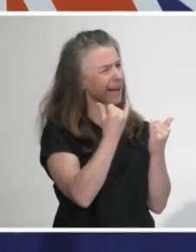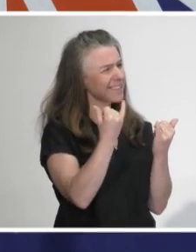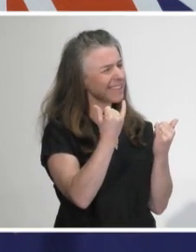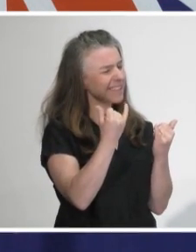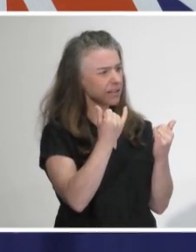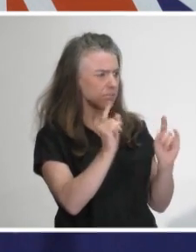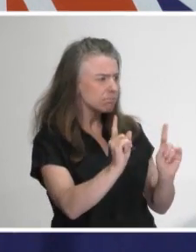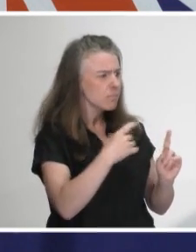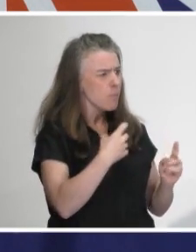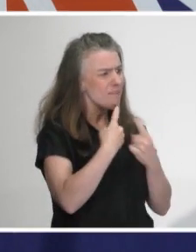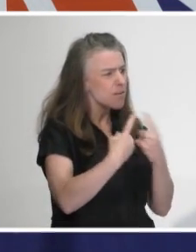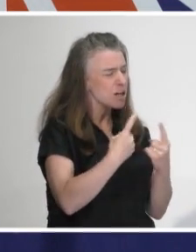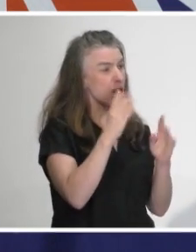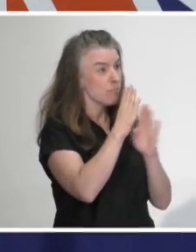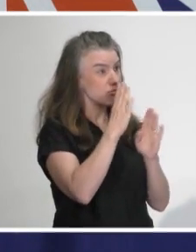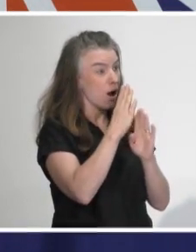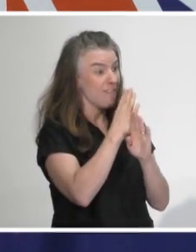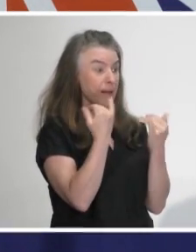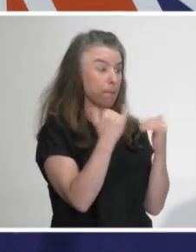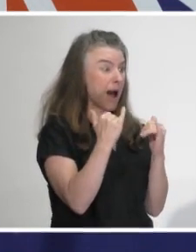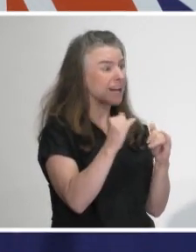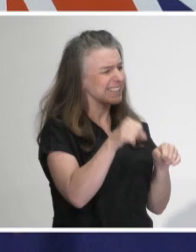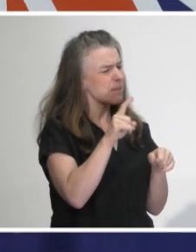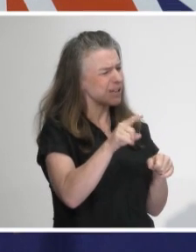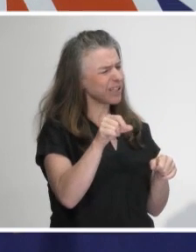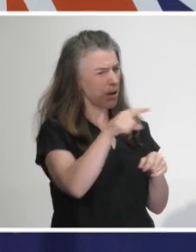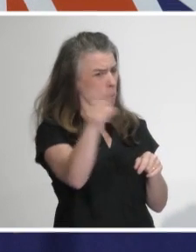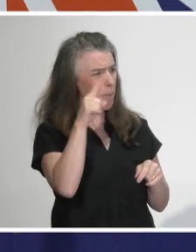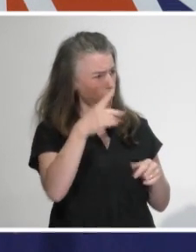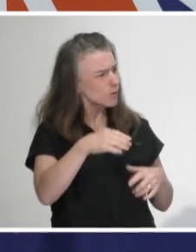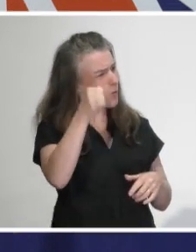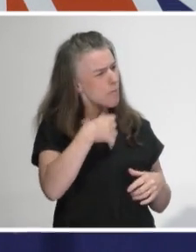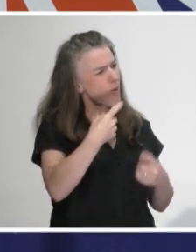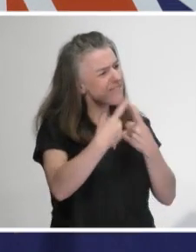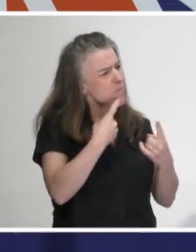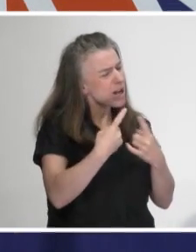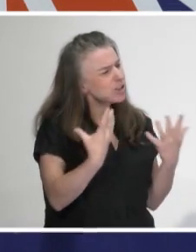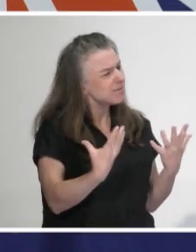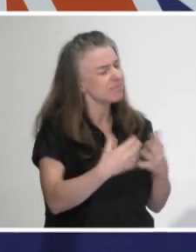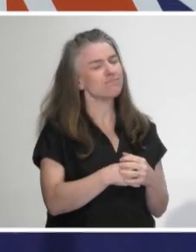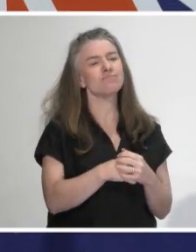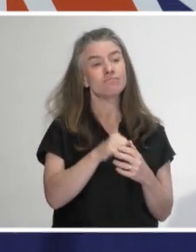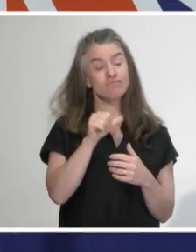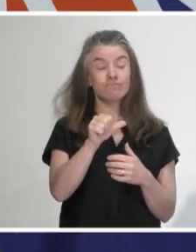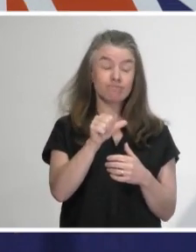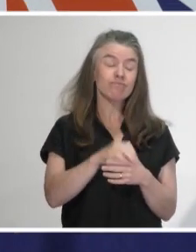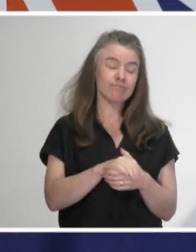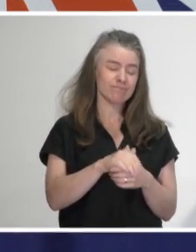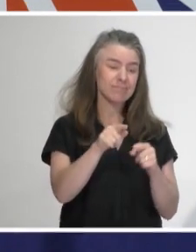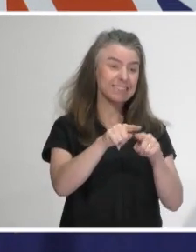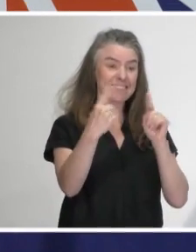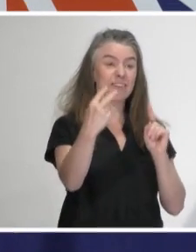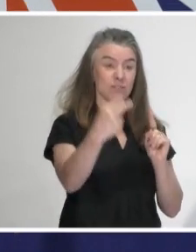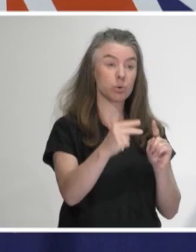circumstance and even if it is a private event the public interest is so high? Yes, I think that's certainly a perspective that you could put on this. I think